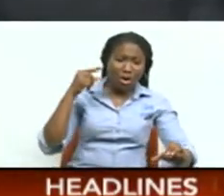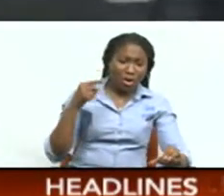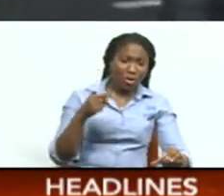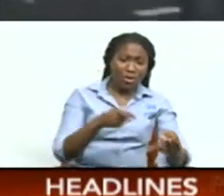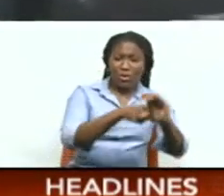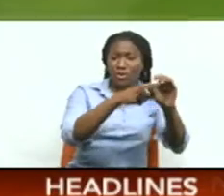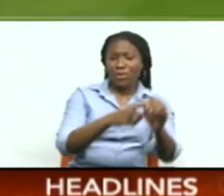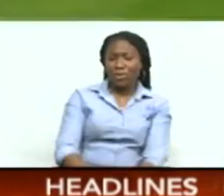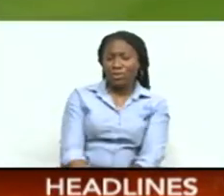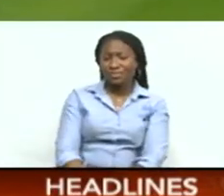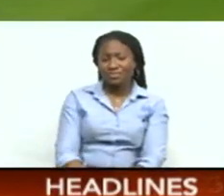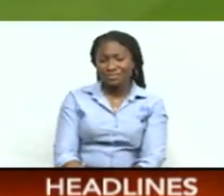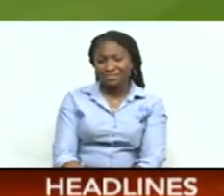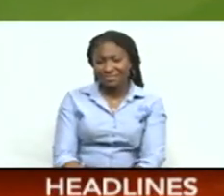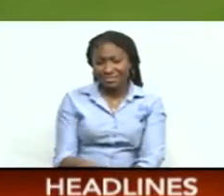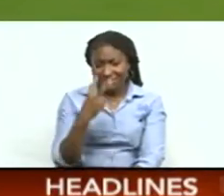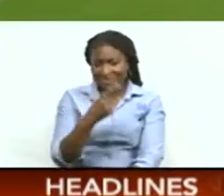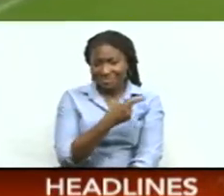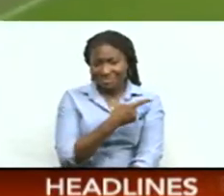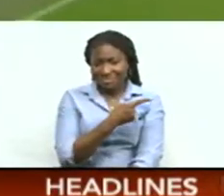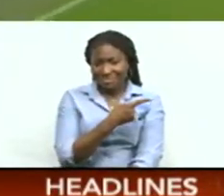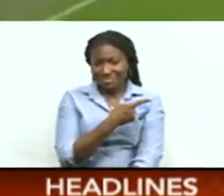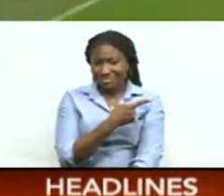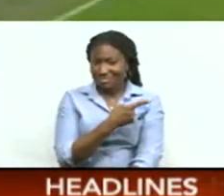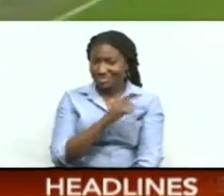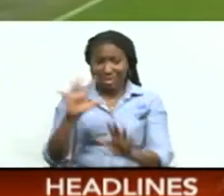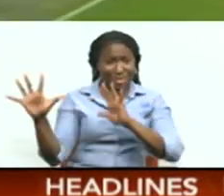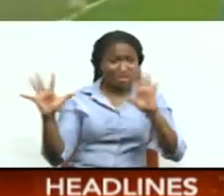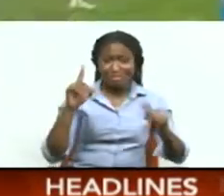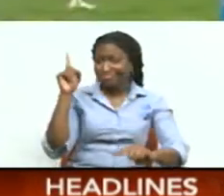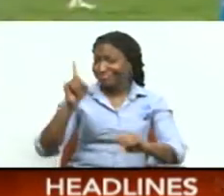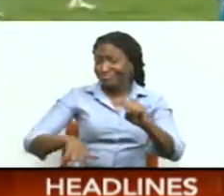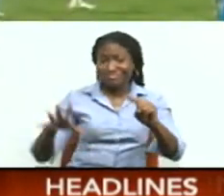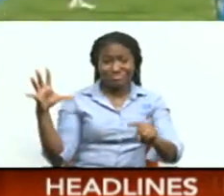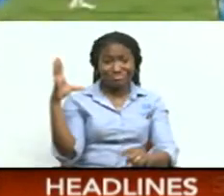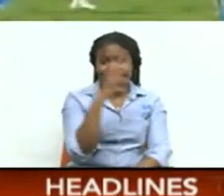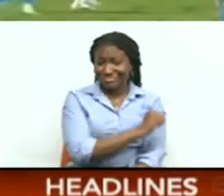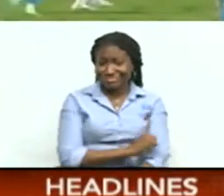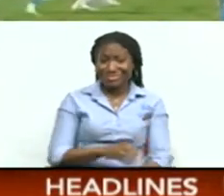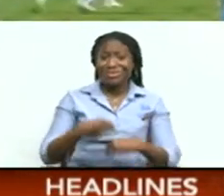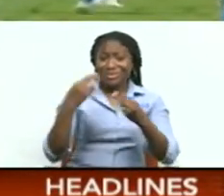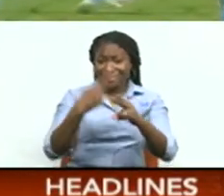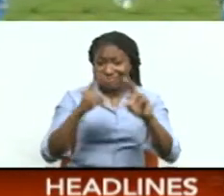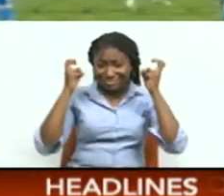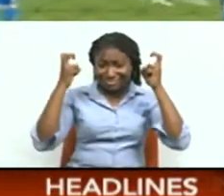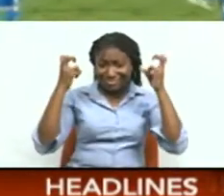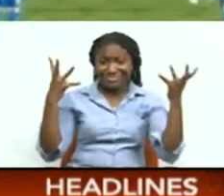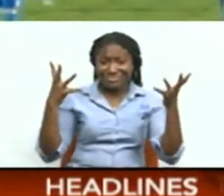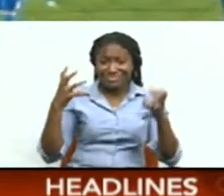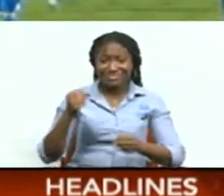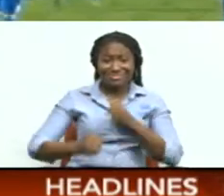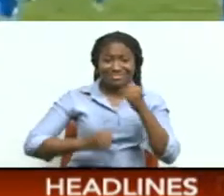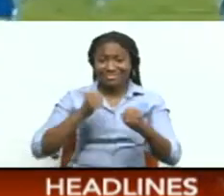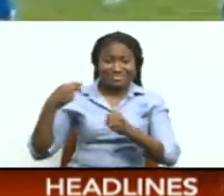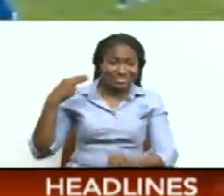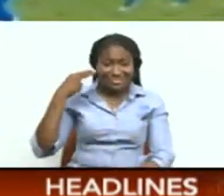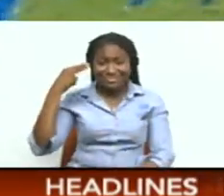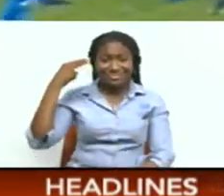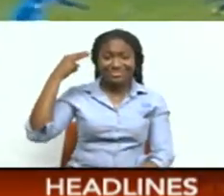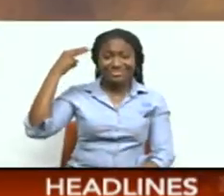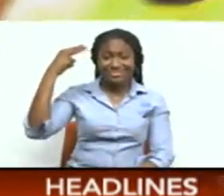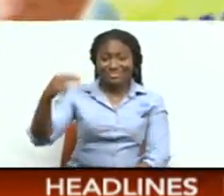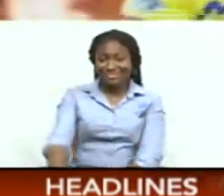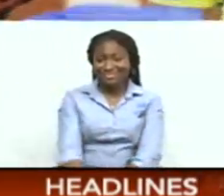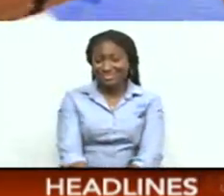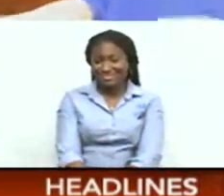Yes, a projectile the keeper had no chance against And that ends tonight's CSU 3 Sports